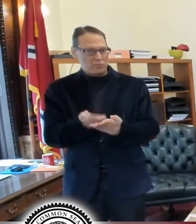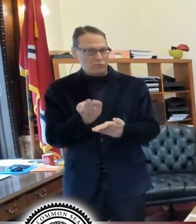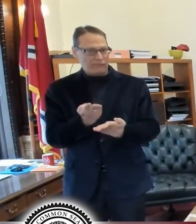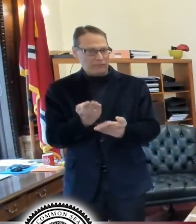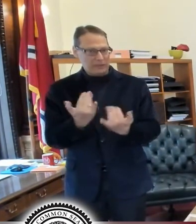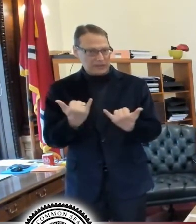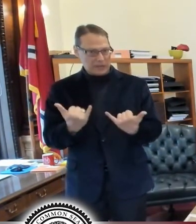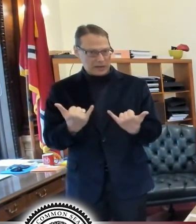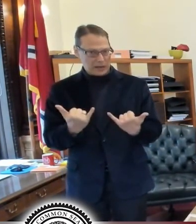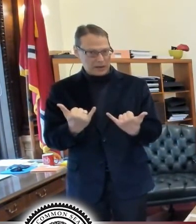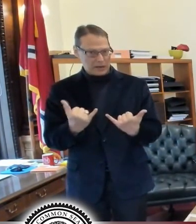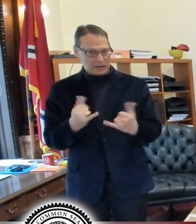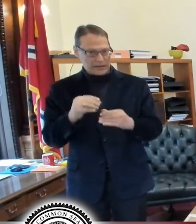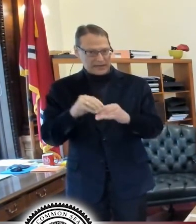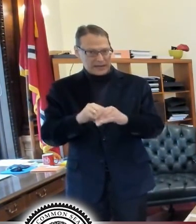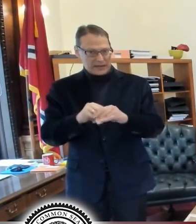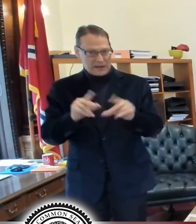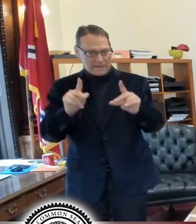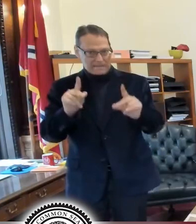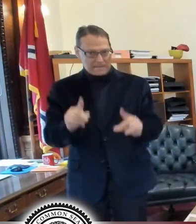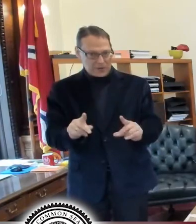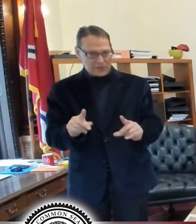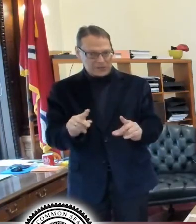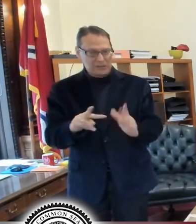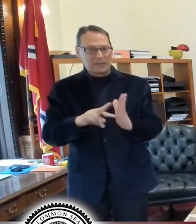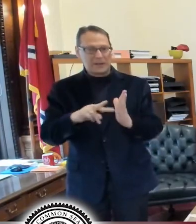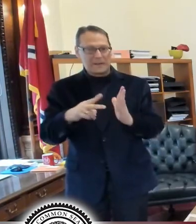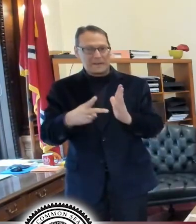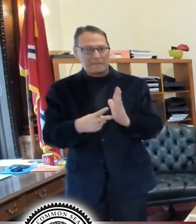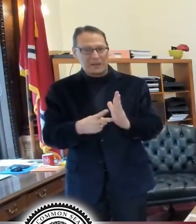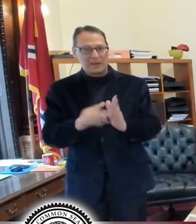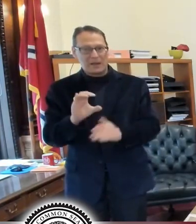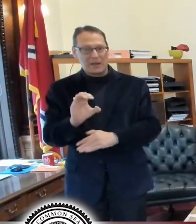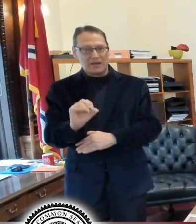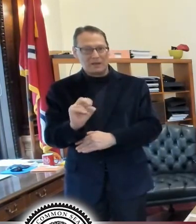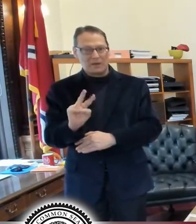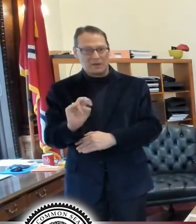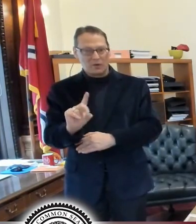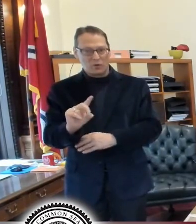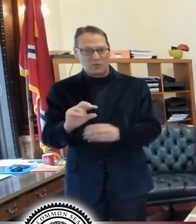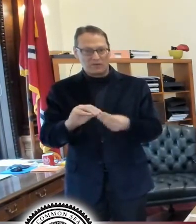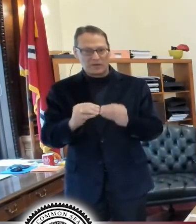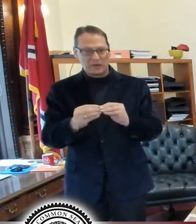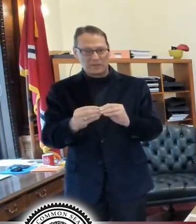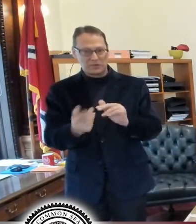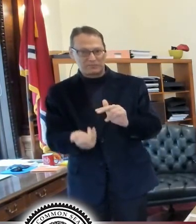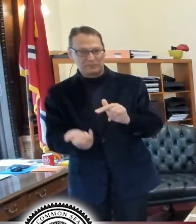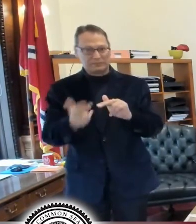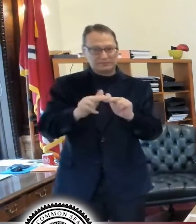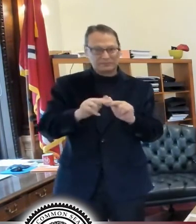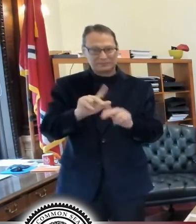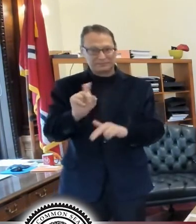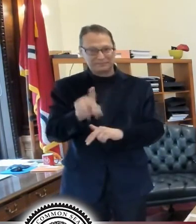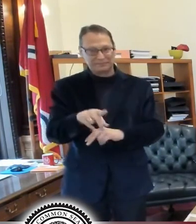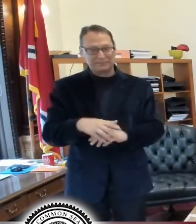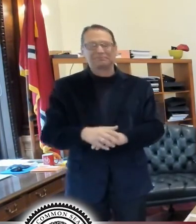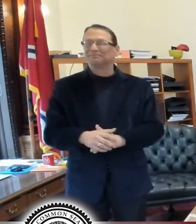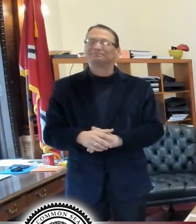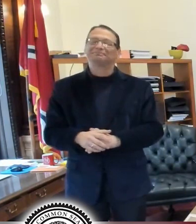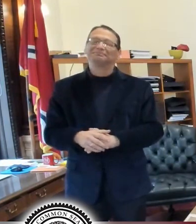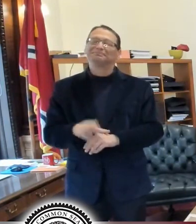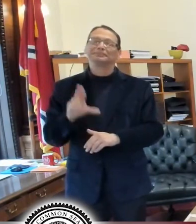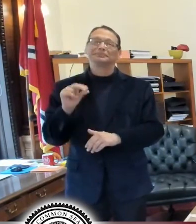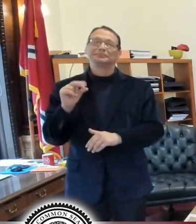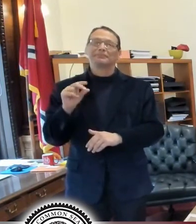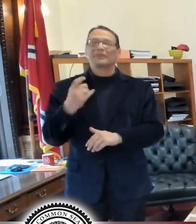in-person learning is contributing to rising COVID-19 cases? Um, Michelle, no, there isn't. I